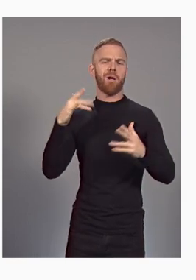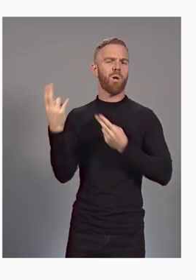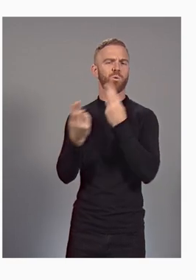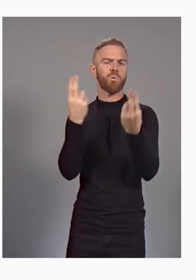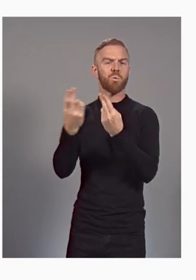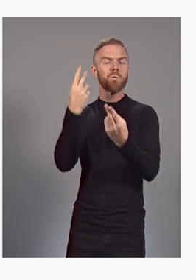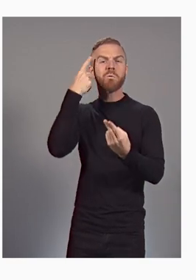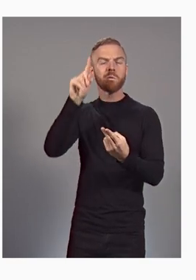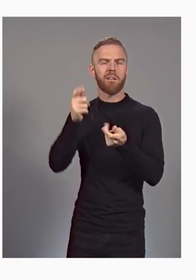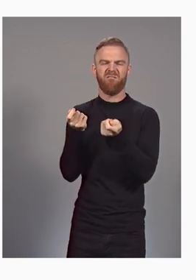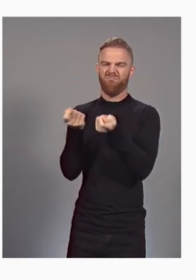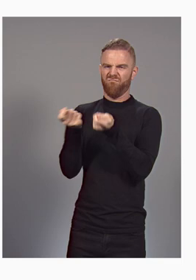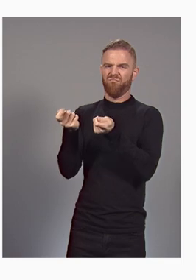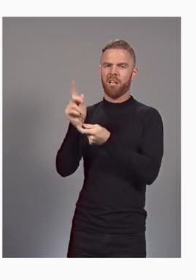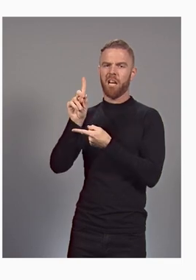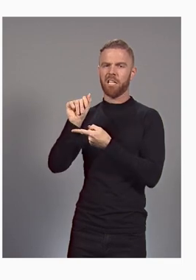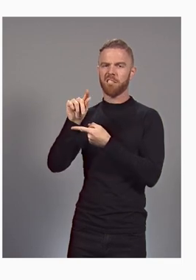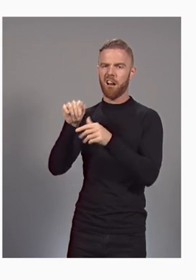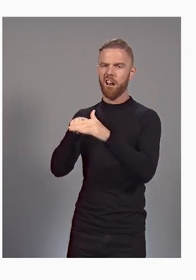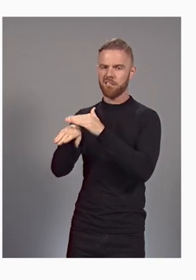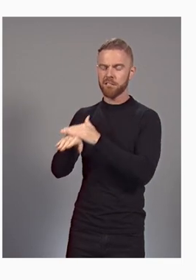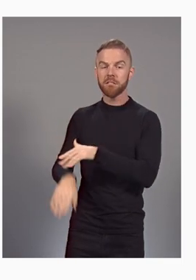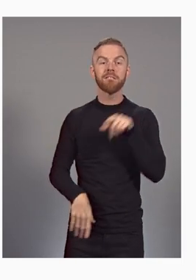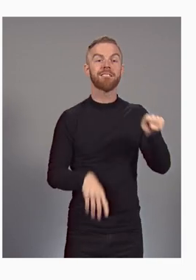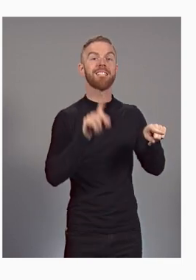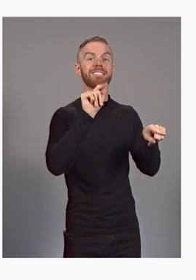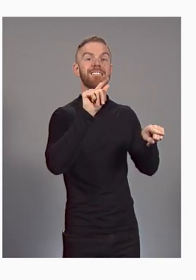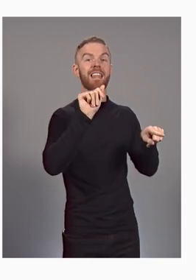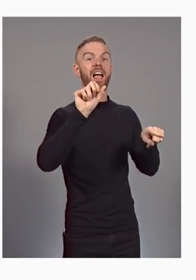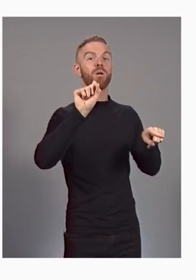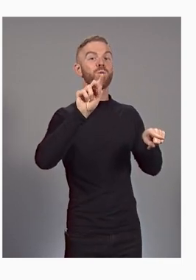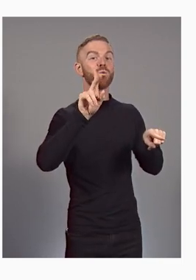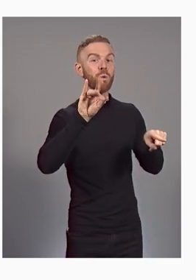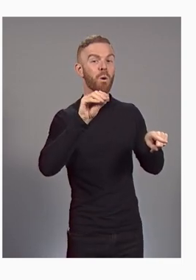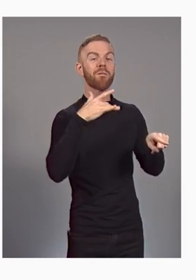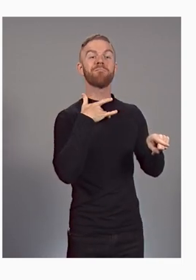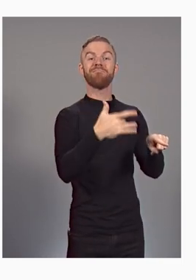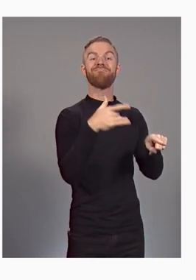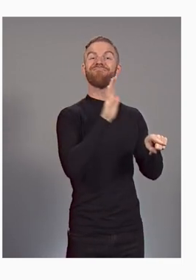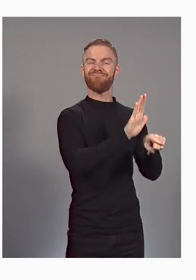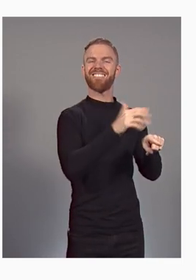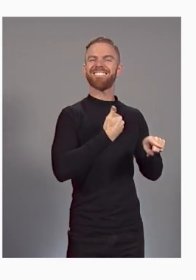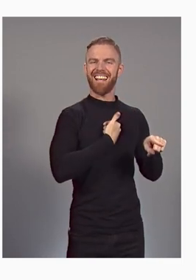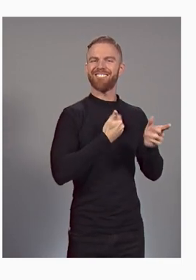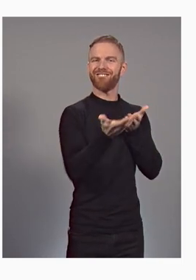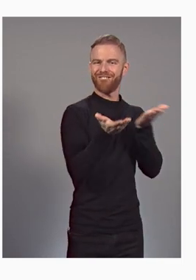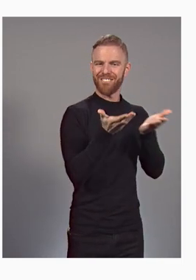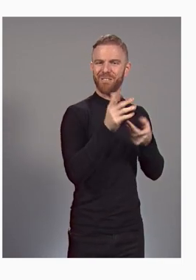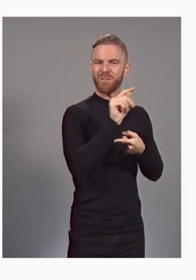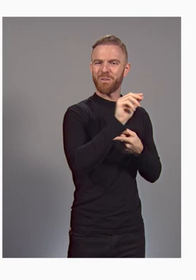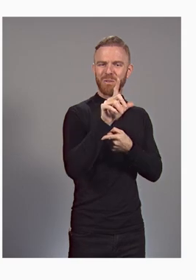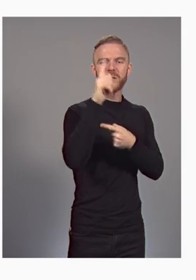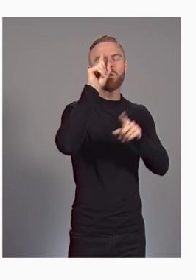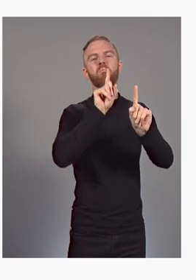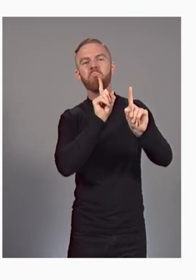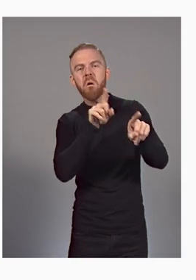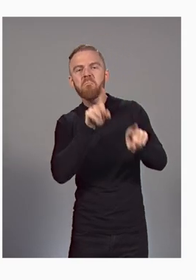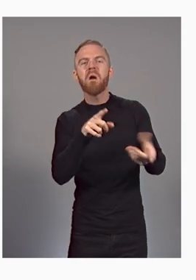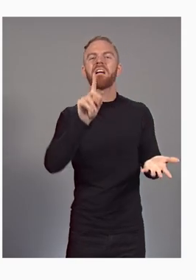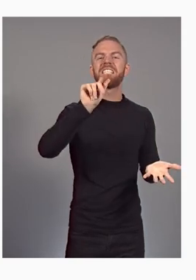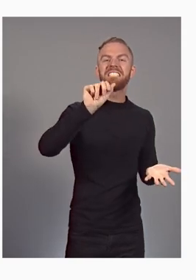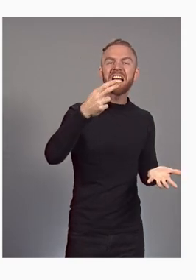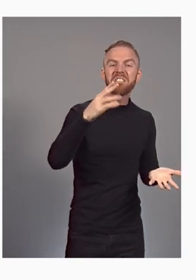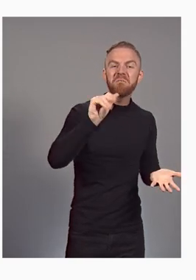for governed data access. And Data Studio, a leading self-service tool for reporting,